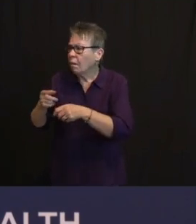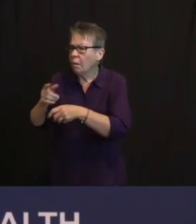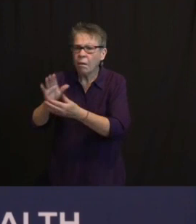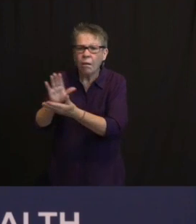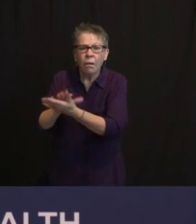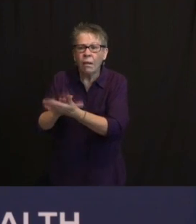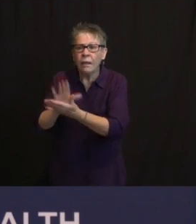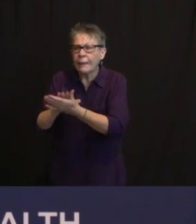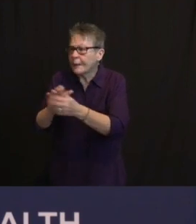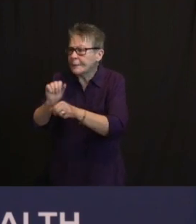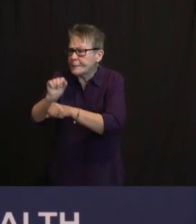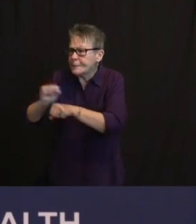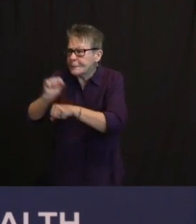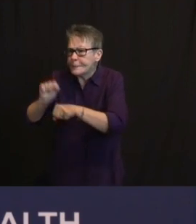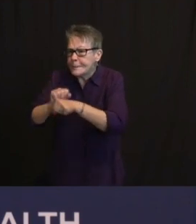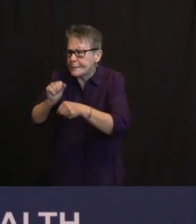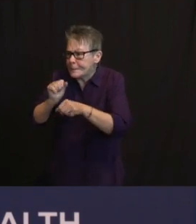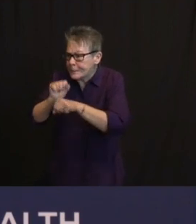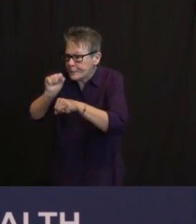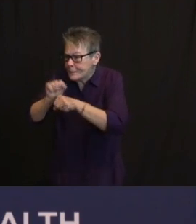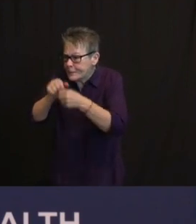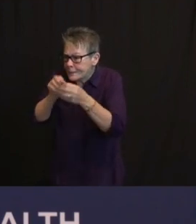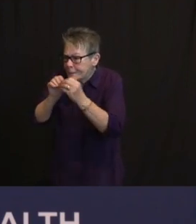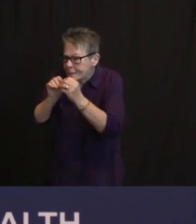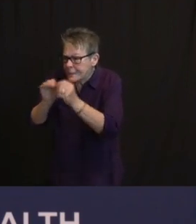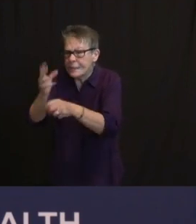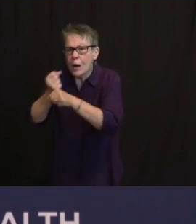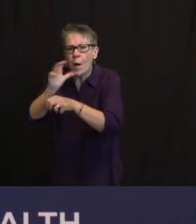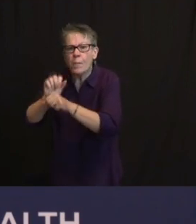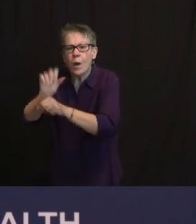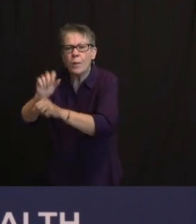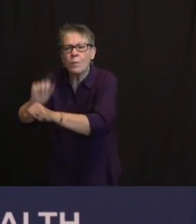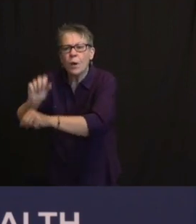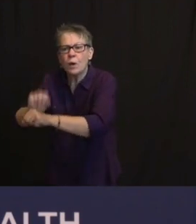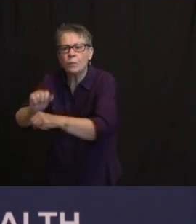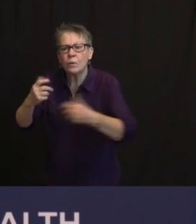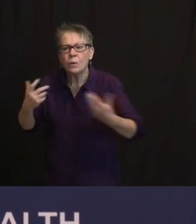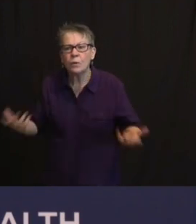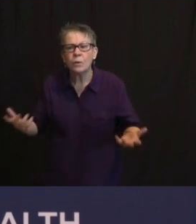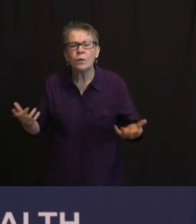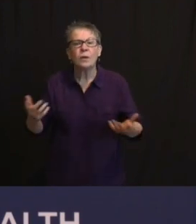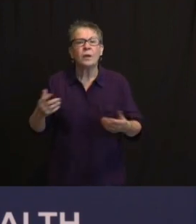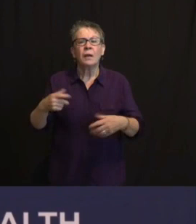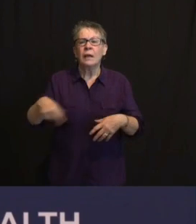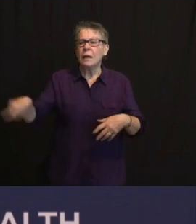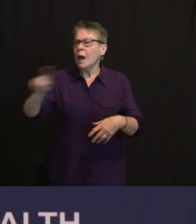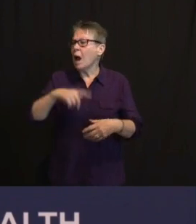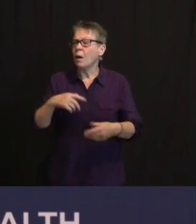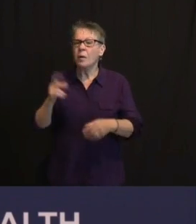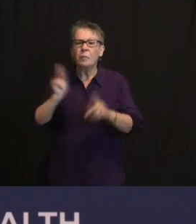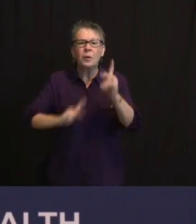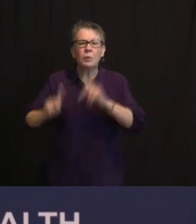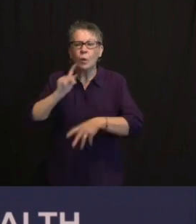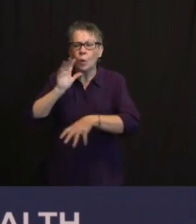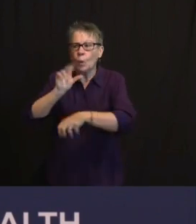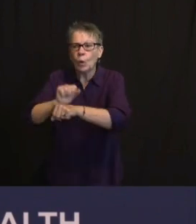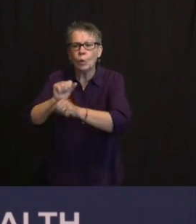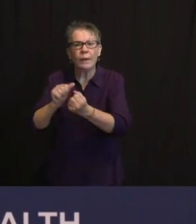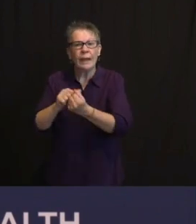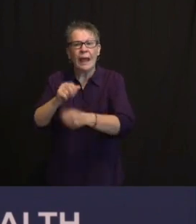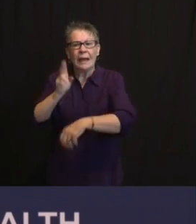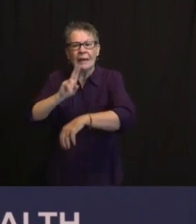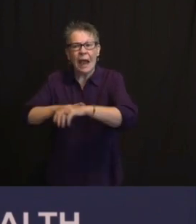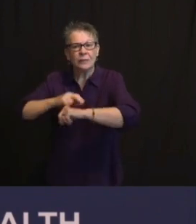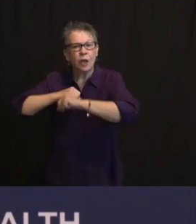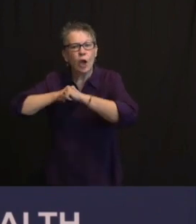STORIES YOU HEAR. STATE POLICE, NATIONAL GUARD, HEALTHCARE WORKERS, VOLUNTEERS. I WALKED UP THE PROCESS, IT WAS LIKE A